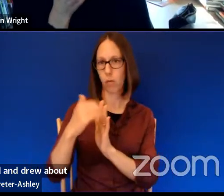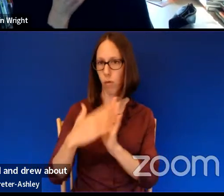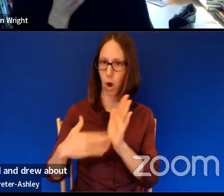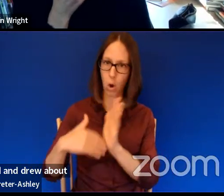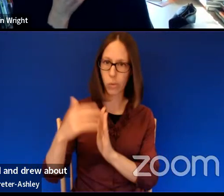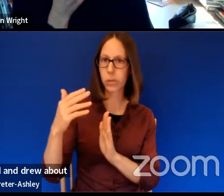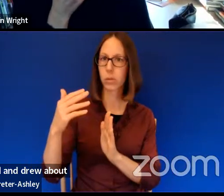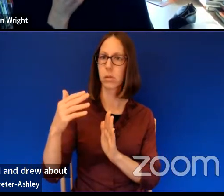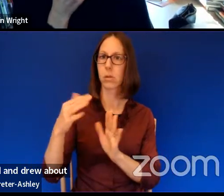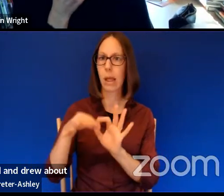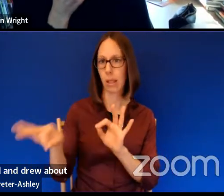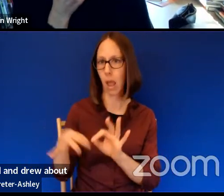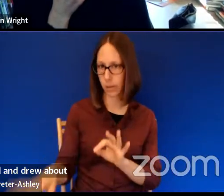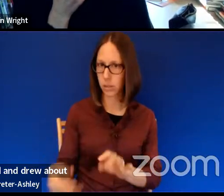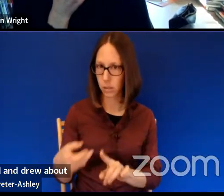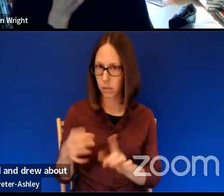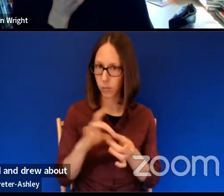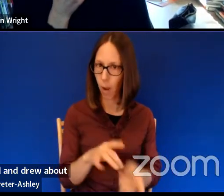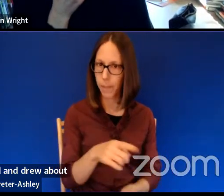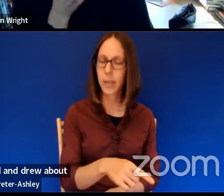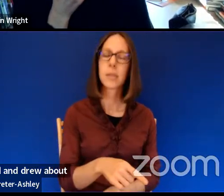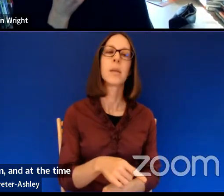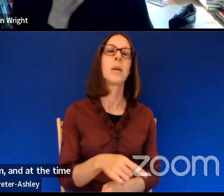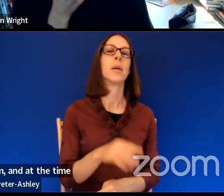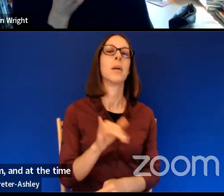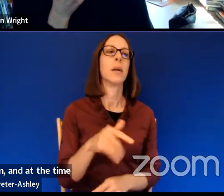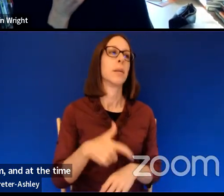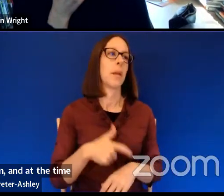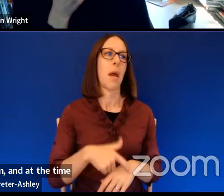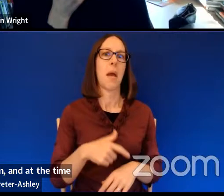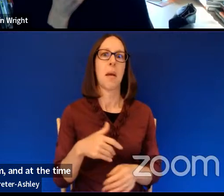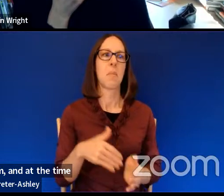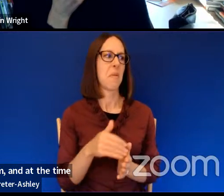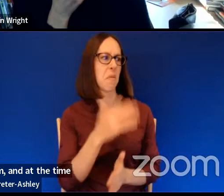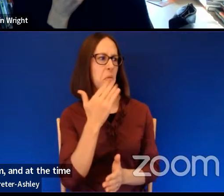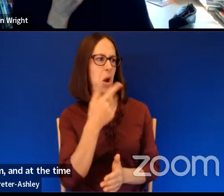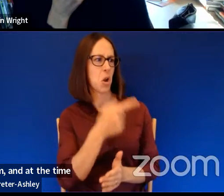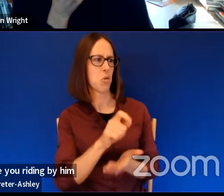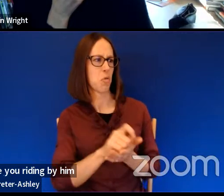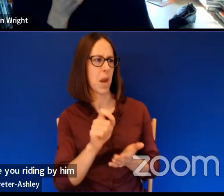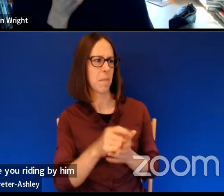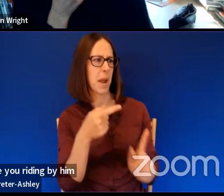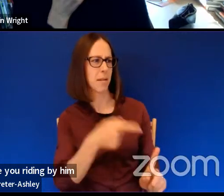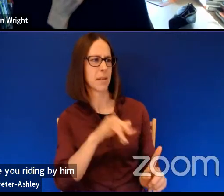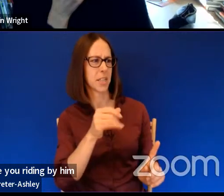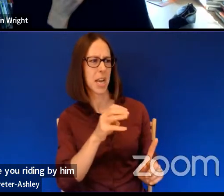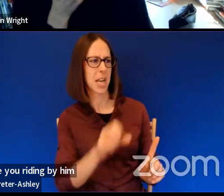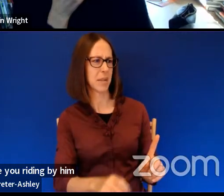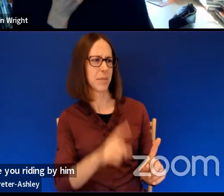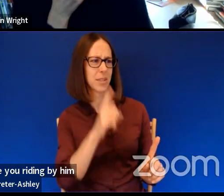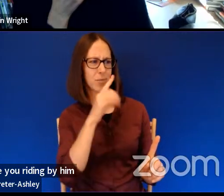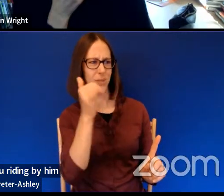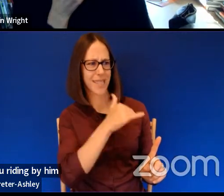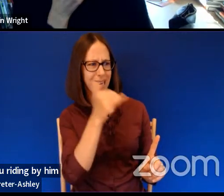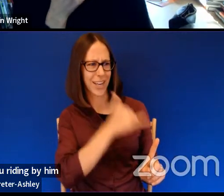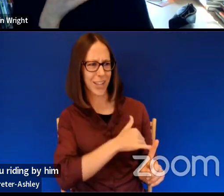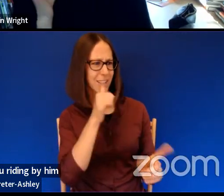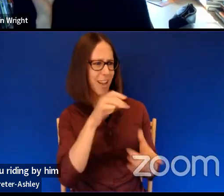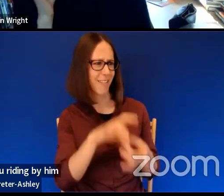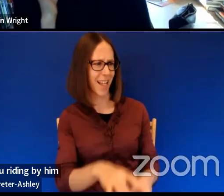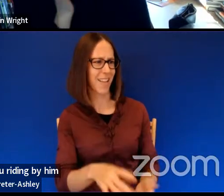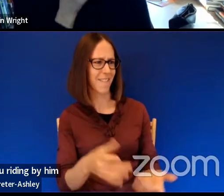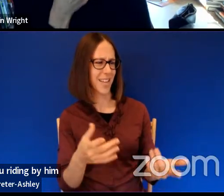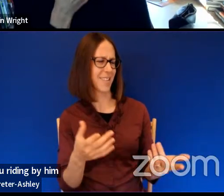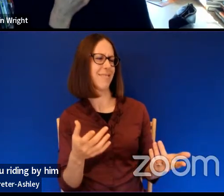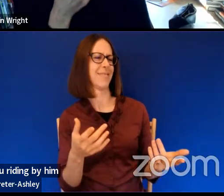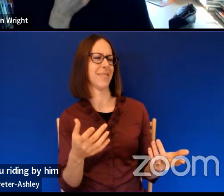from. And at the time people would often say like, why are you writing about him? He's totally ridiculous, irrelevant. People would just be